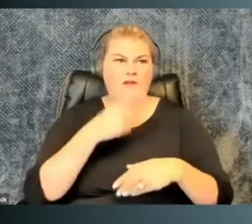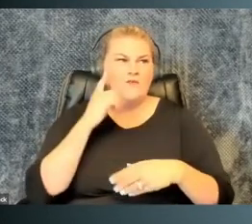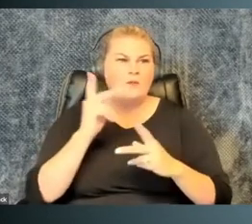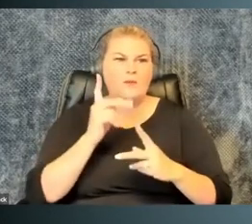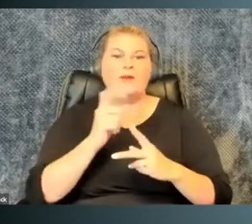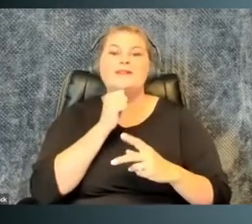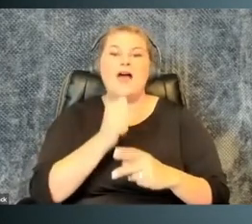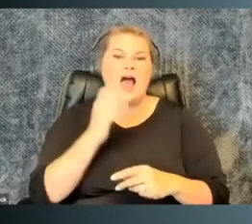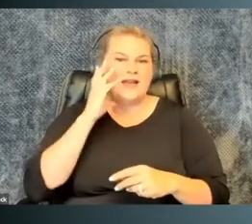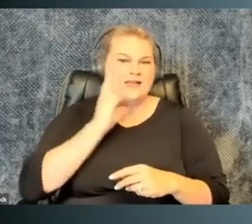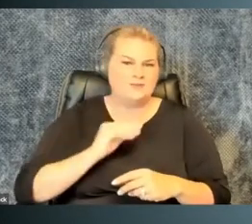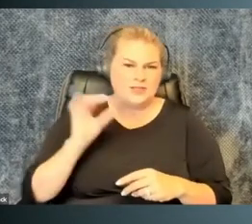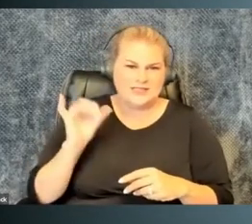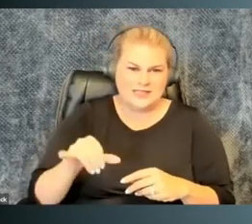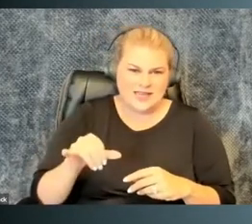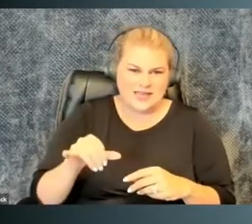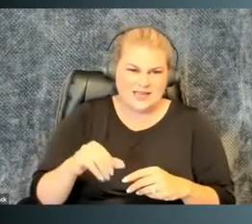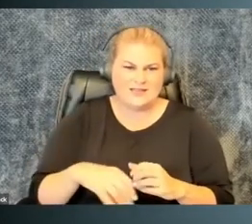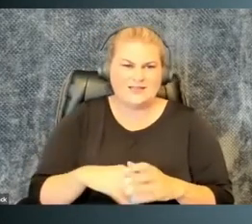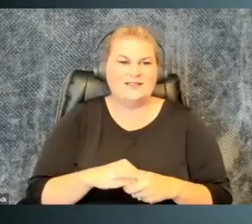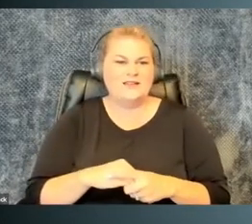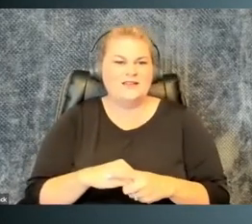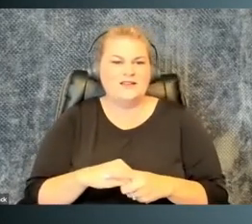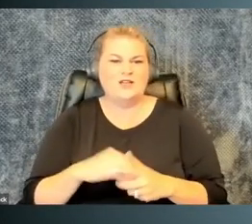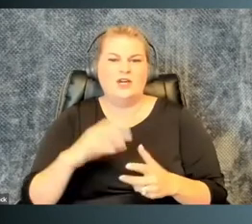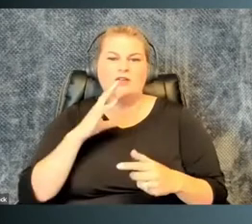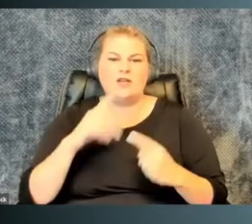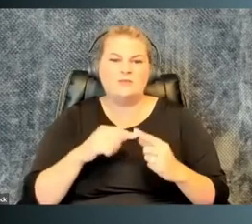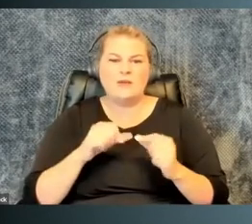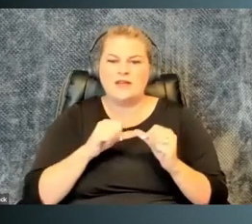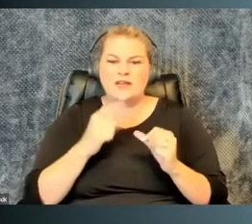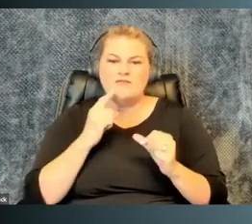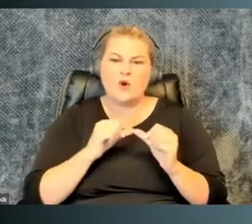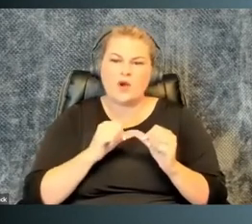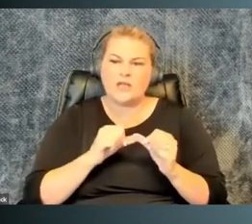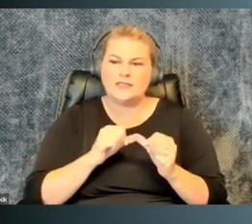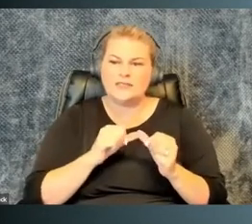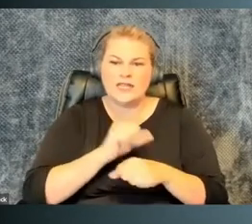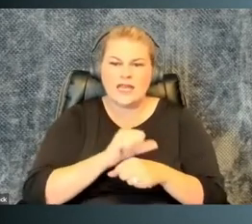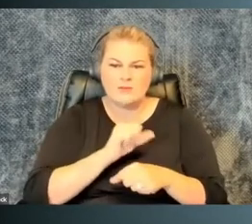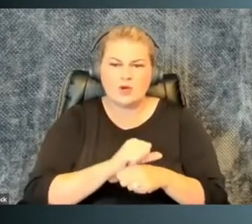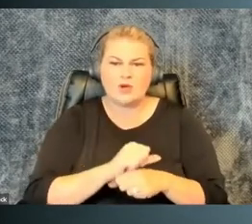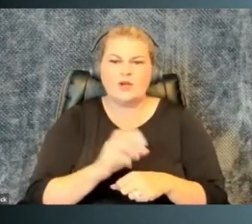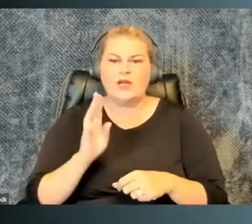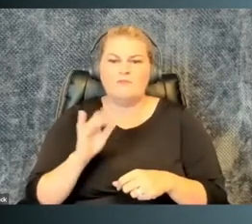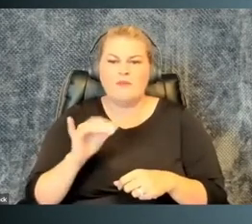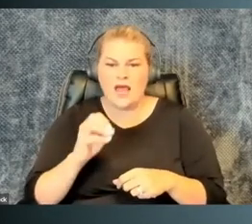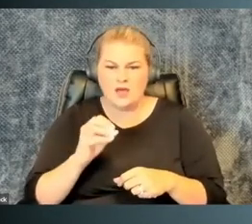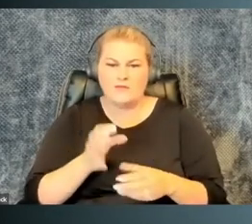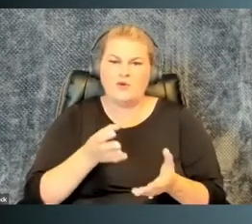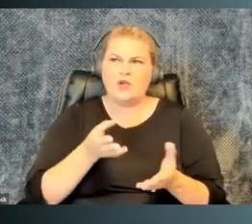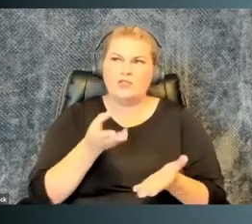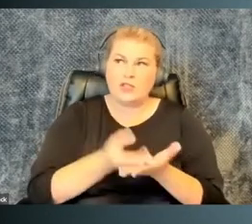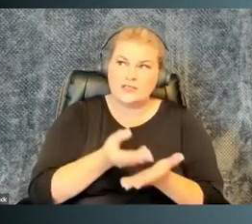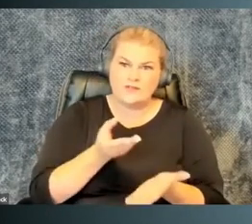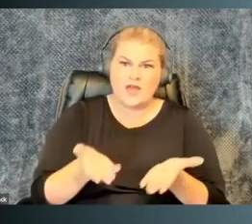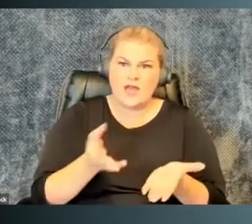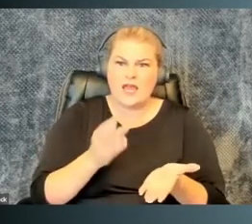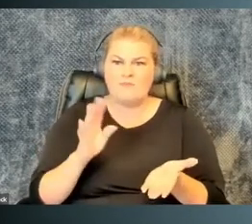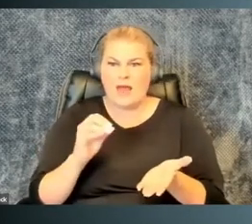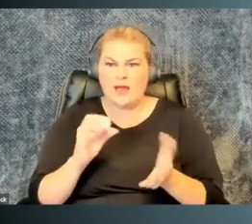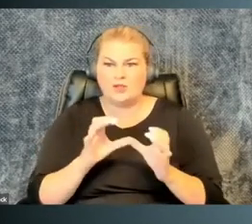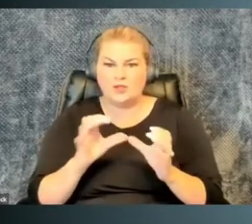invisible to those not traversing it. She talks about the need of constant labor and biocertification, that documentation.